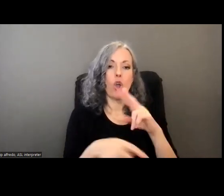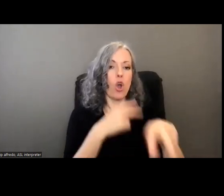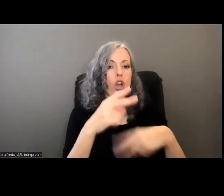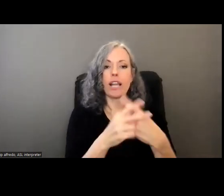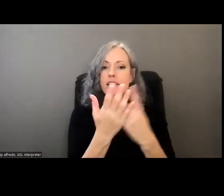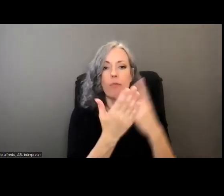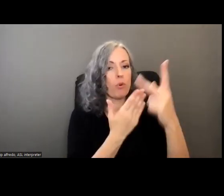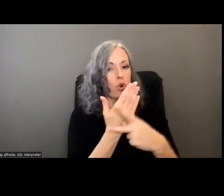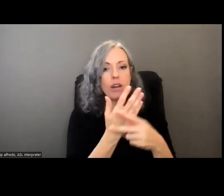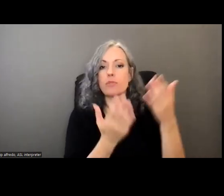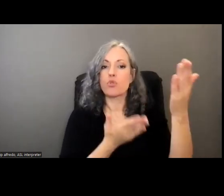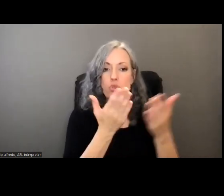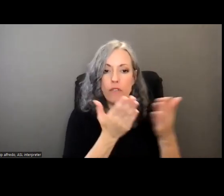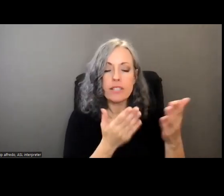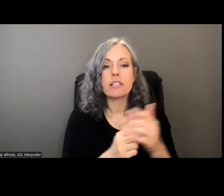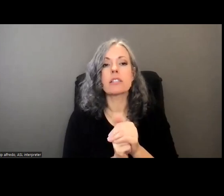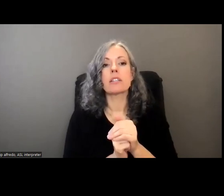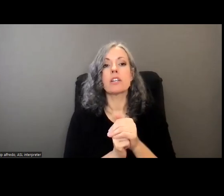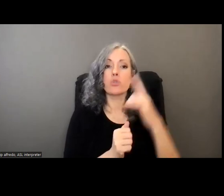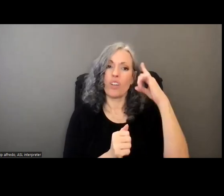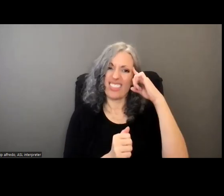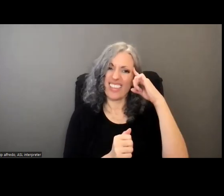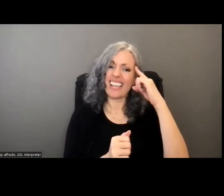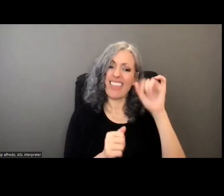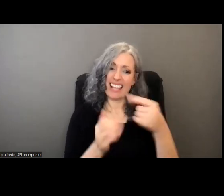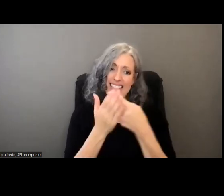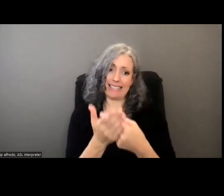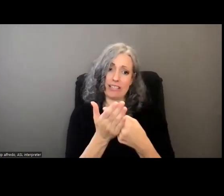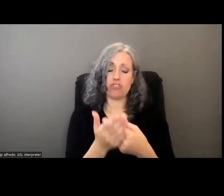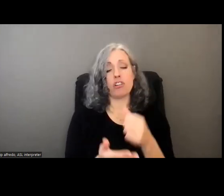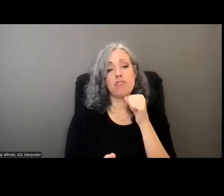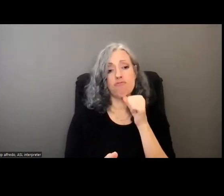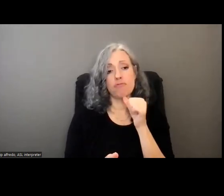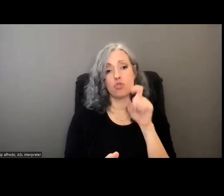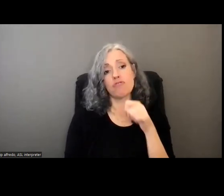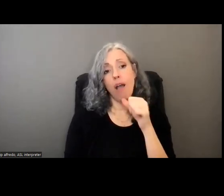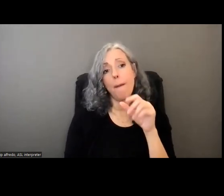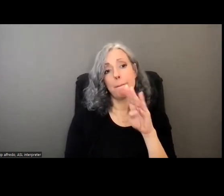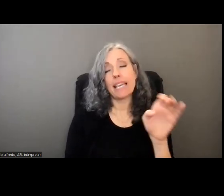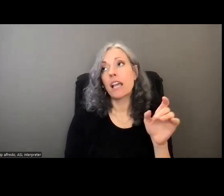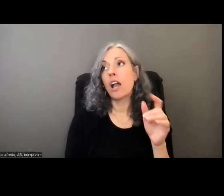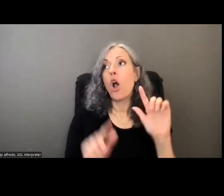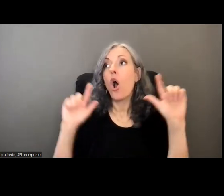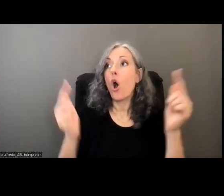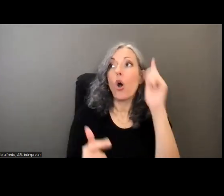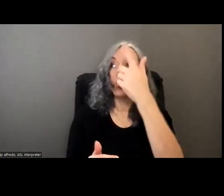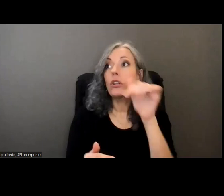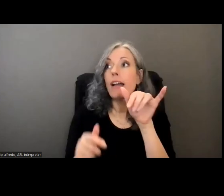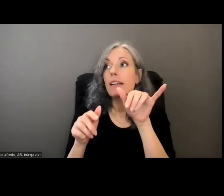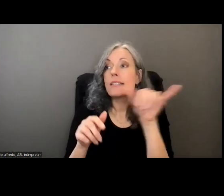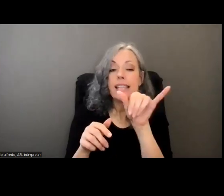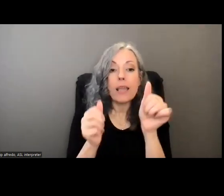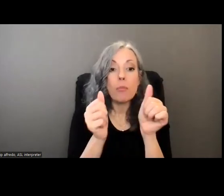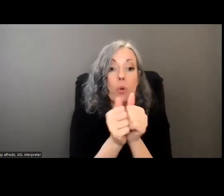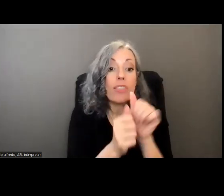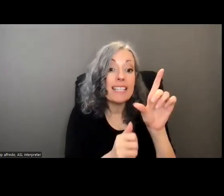and services so i think the discussion should not be you know how can we all look like the san diego aaa